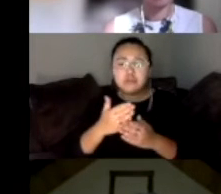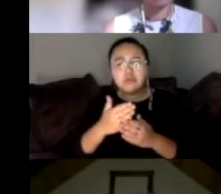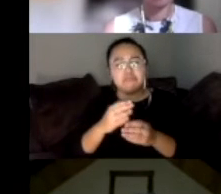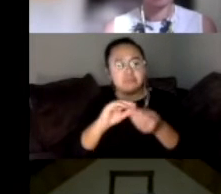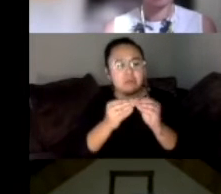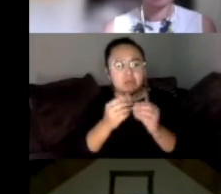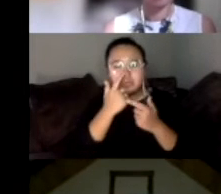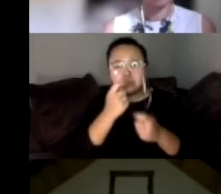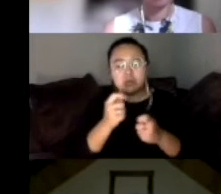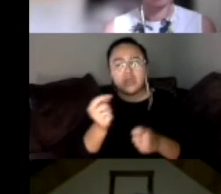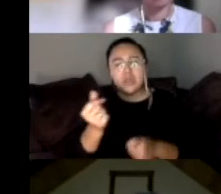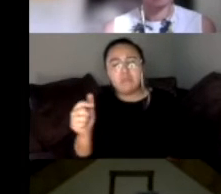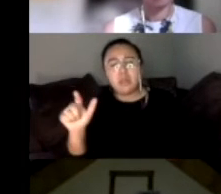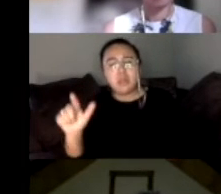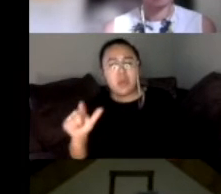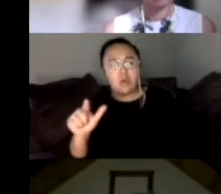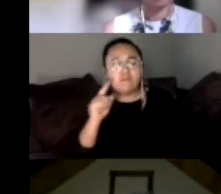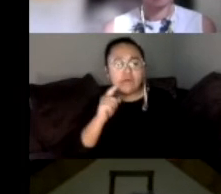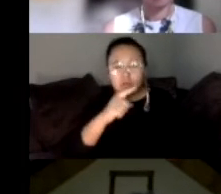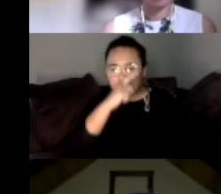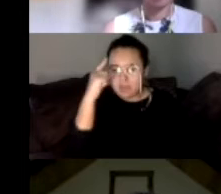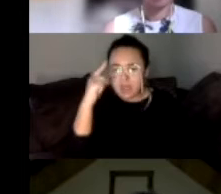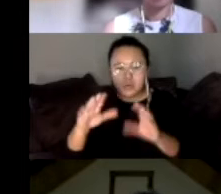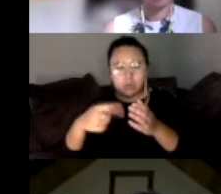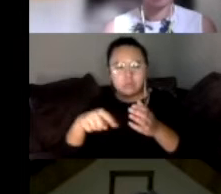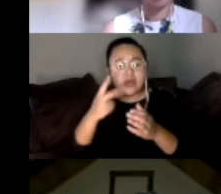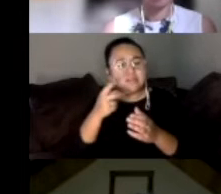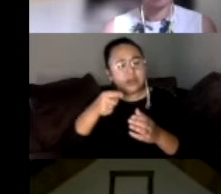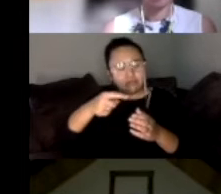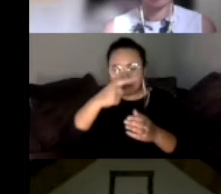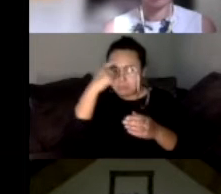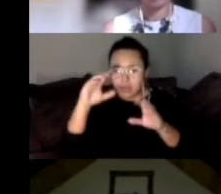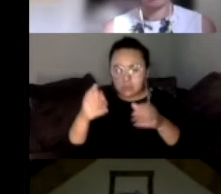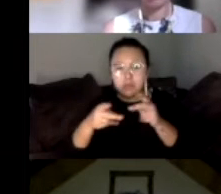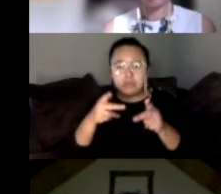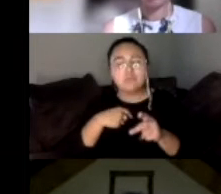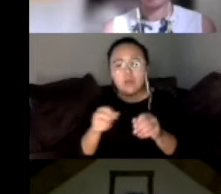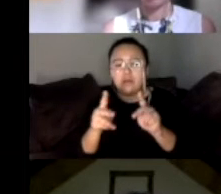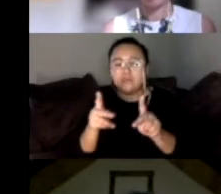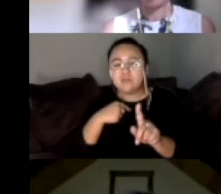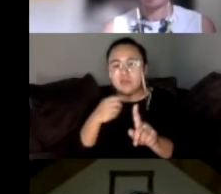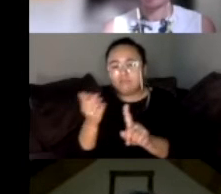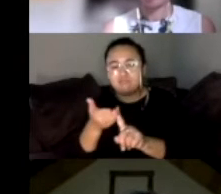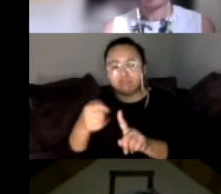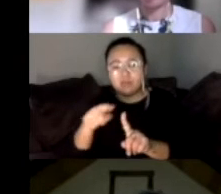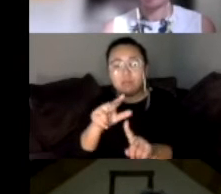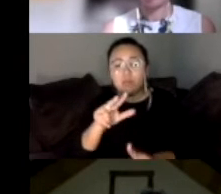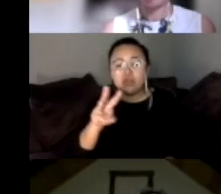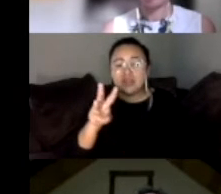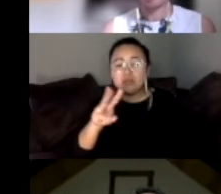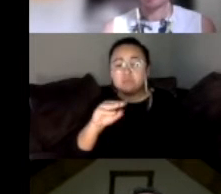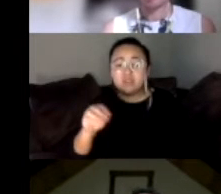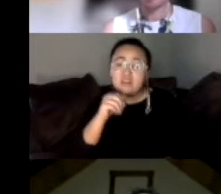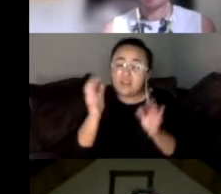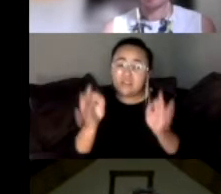a little low in perhaps in the black category, but I see that as an opportunity because 36% are still not yet decided.